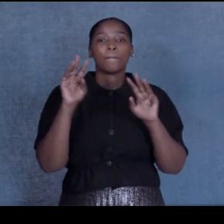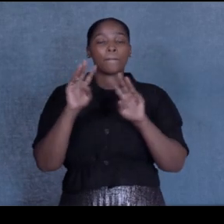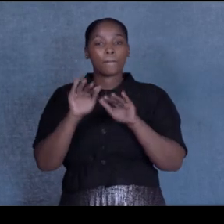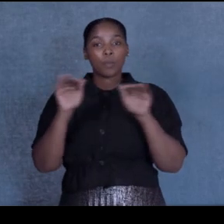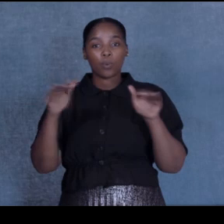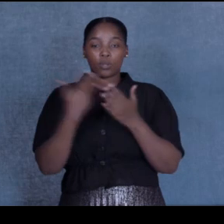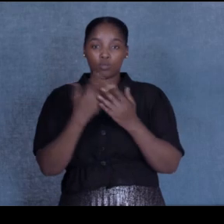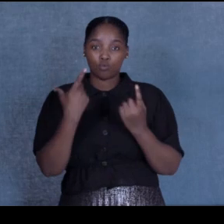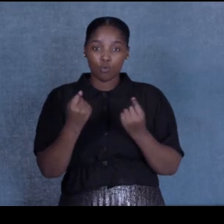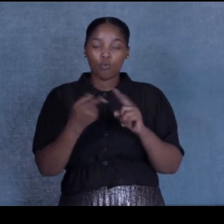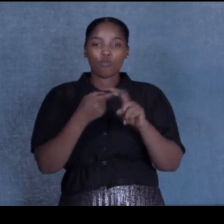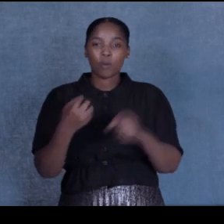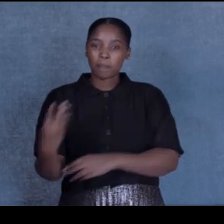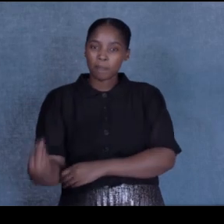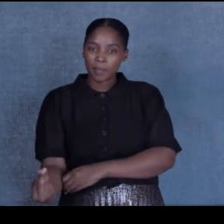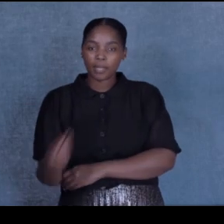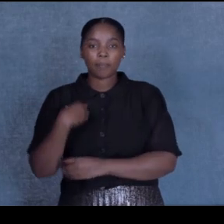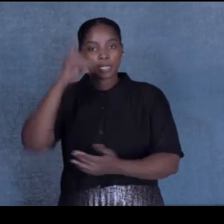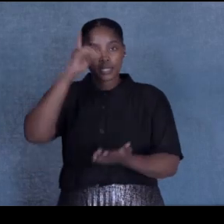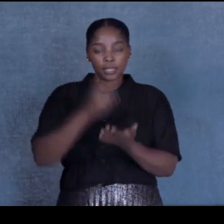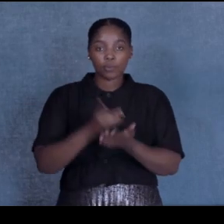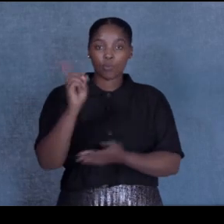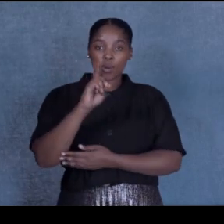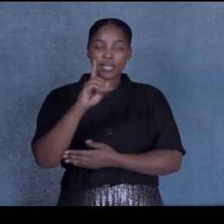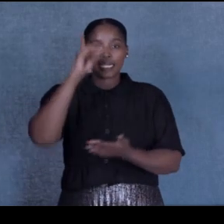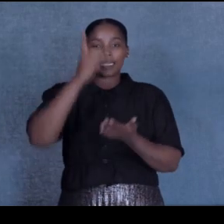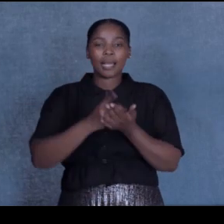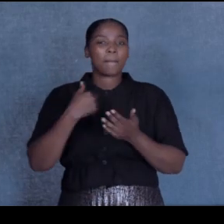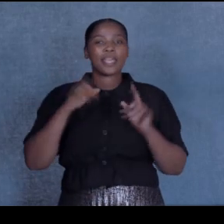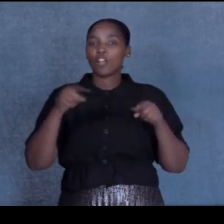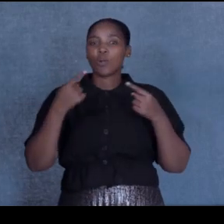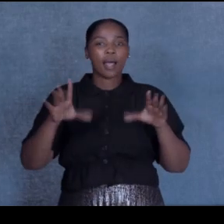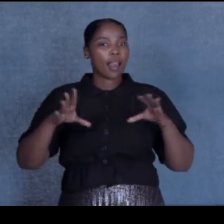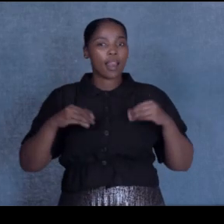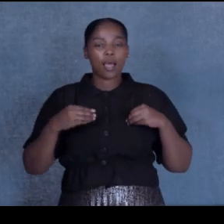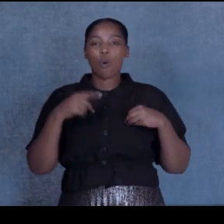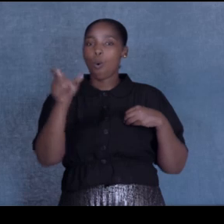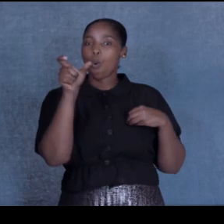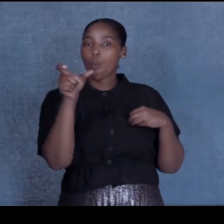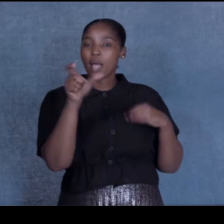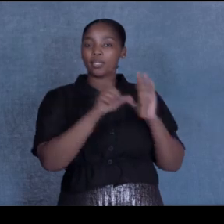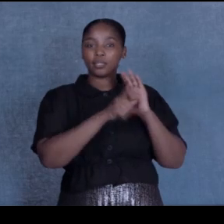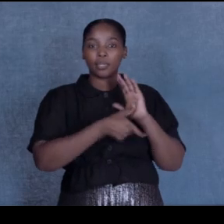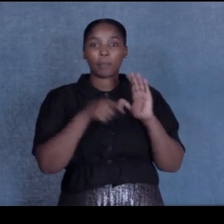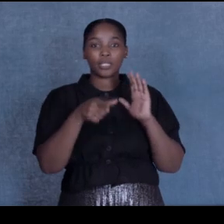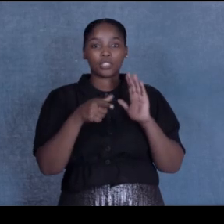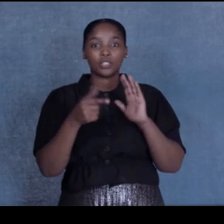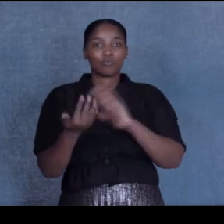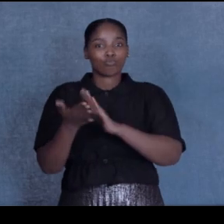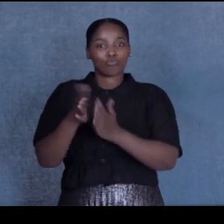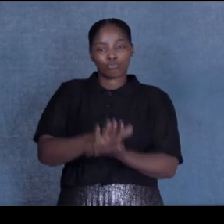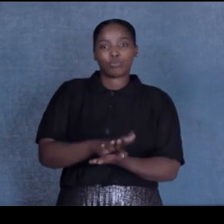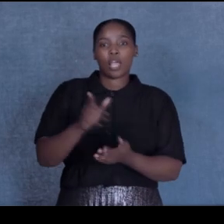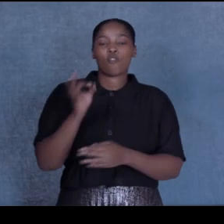young age I decided that I am not going to allow the word disability to determine my future.